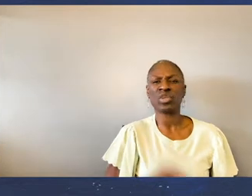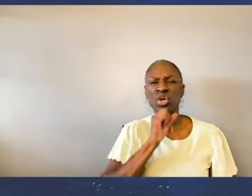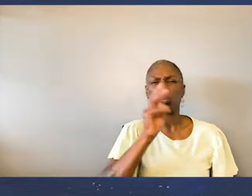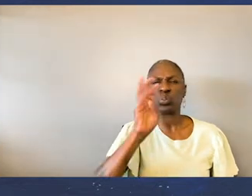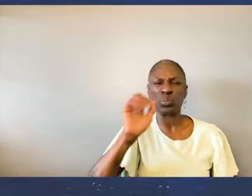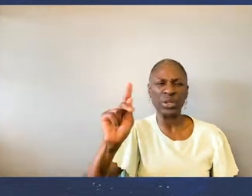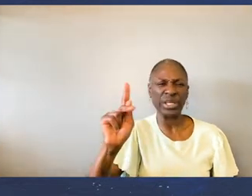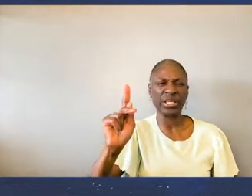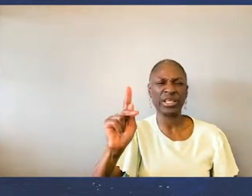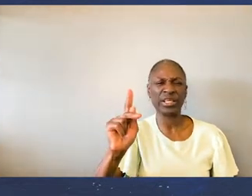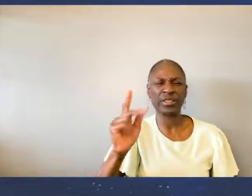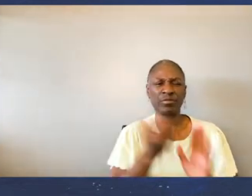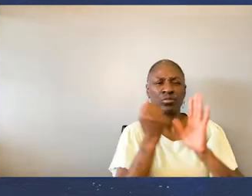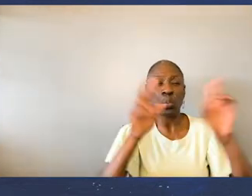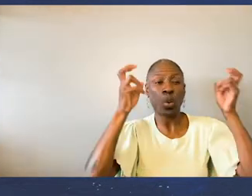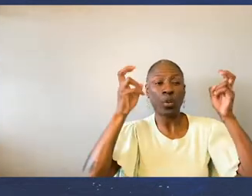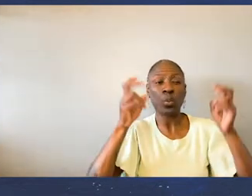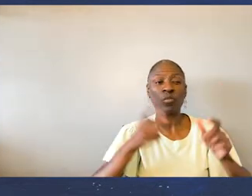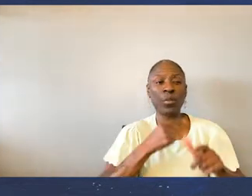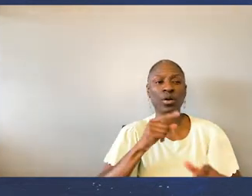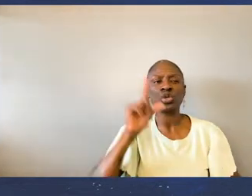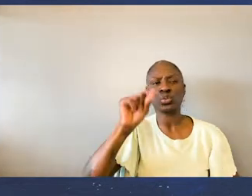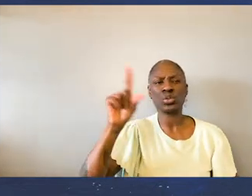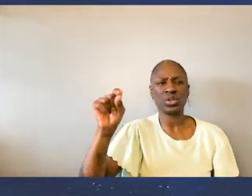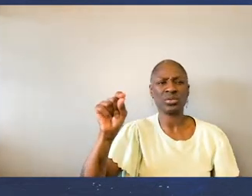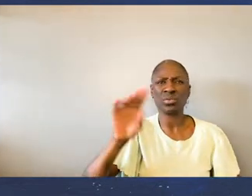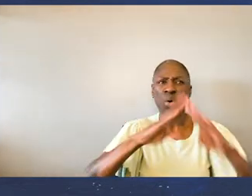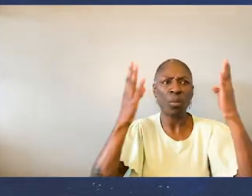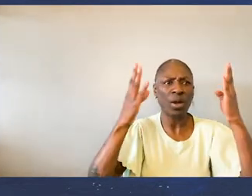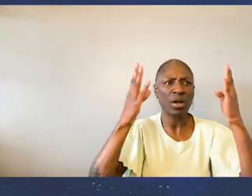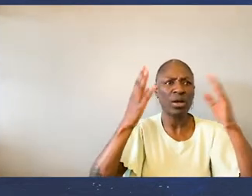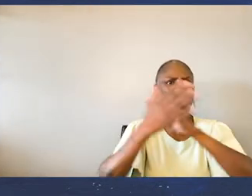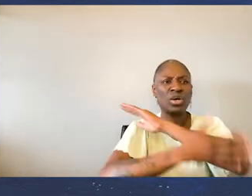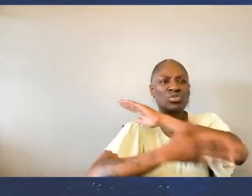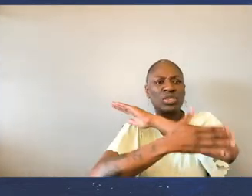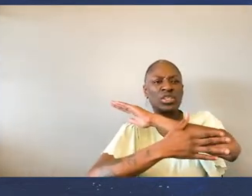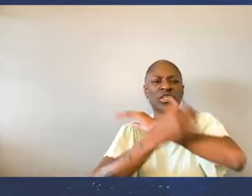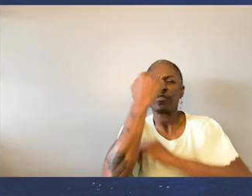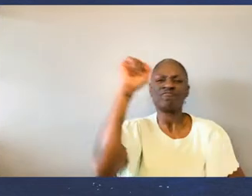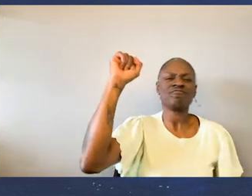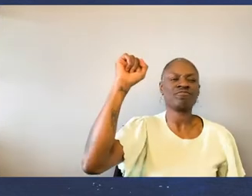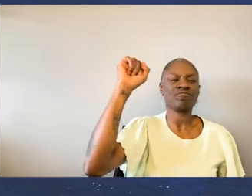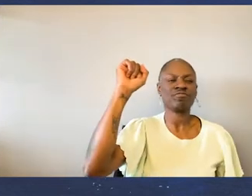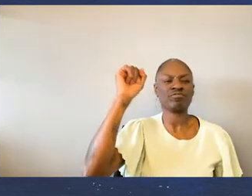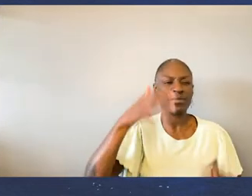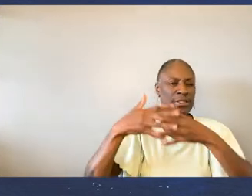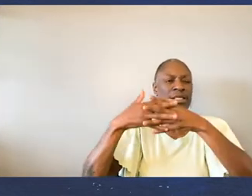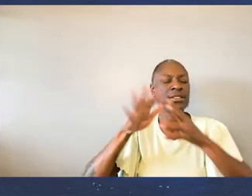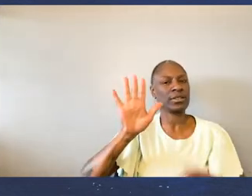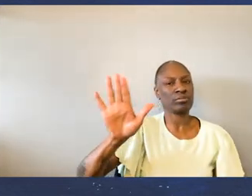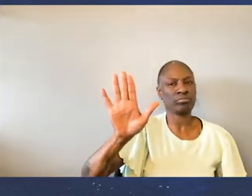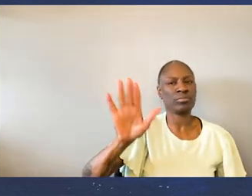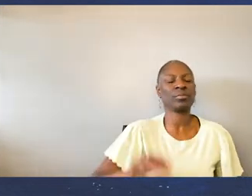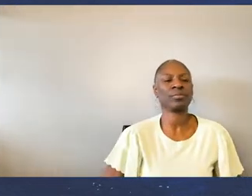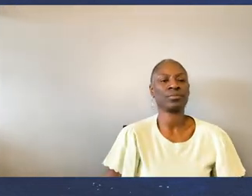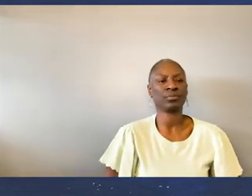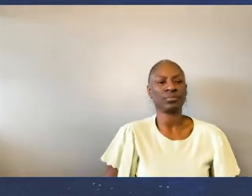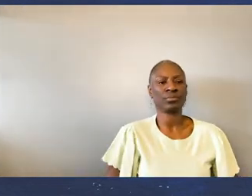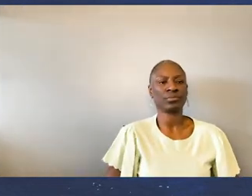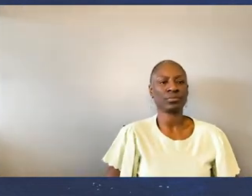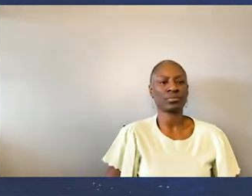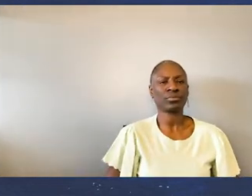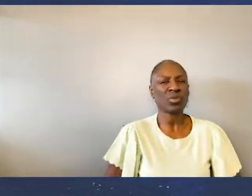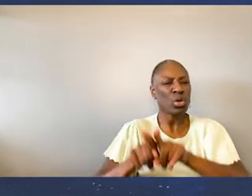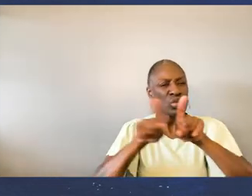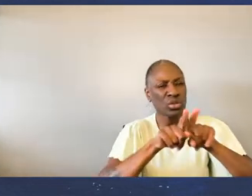Embossed into it A quote from the April 2020 Reopen the country Protests In the